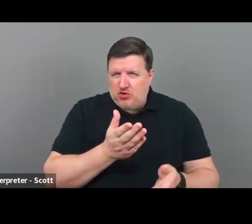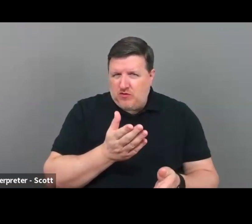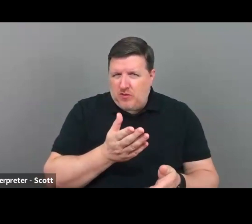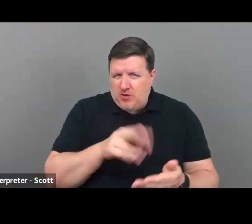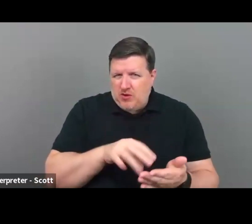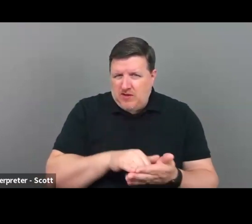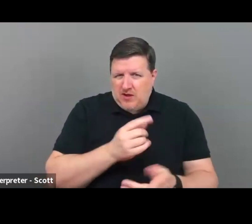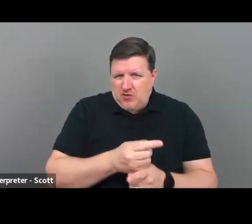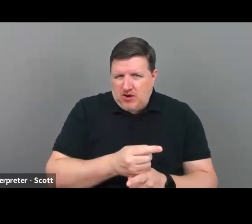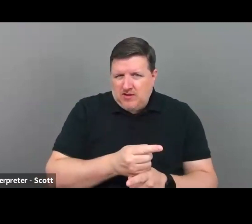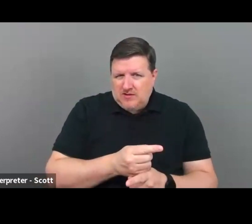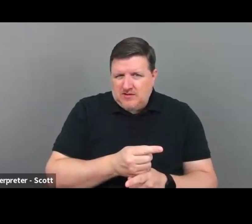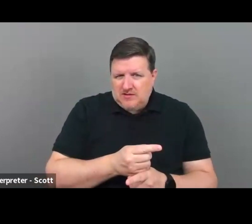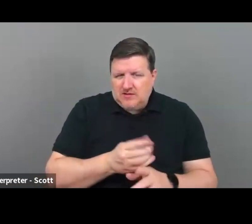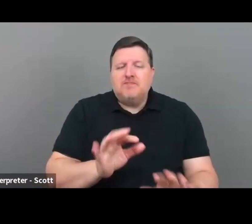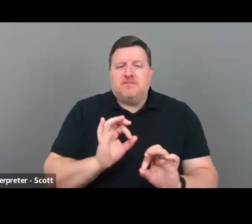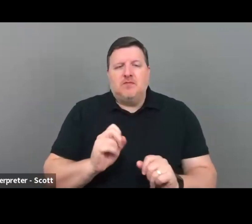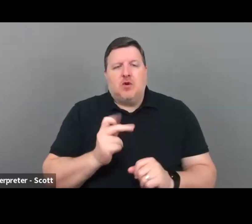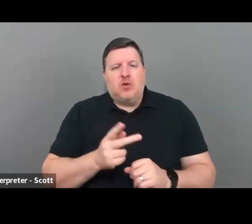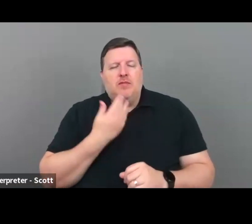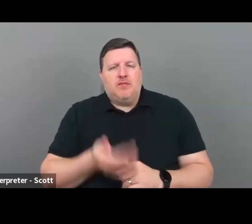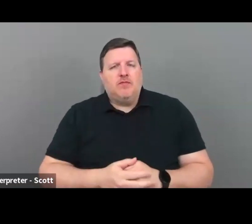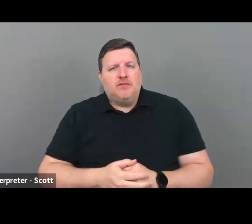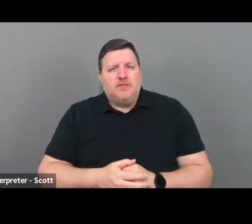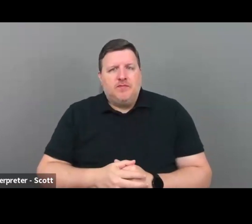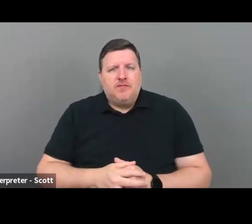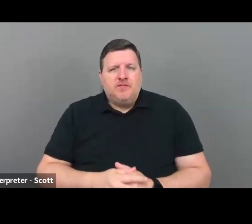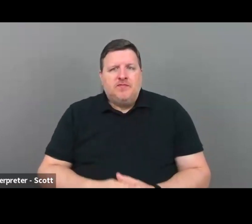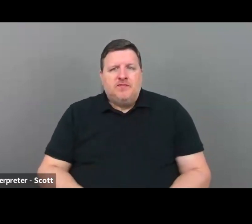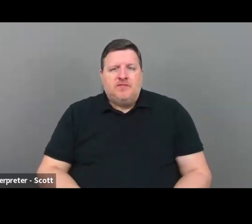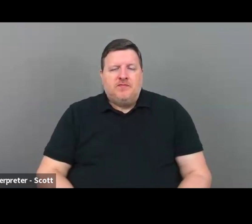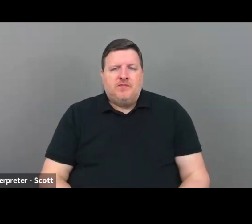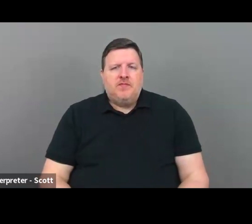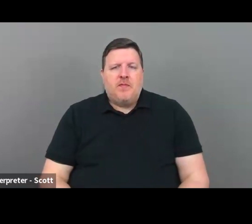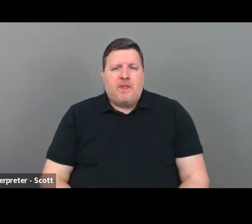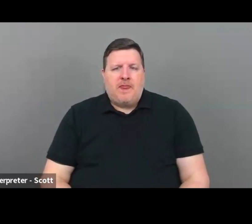Please tell me if I'm not. Okay, cool. Cool.